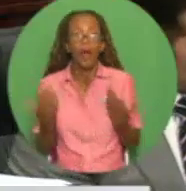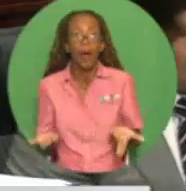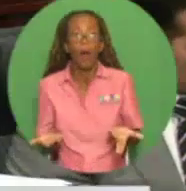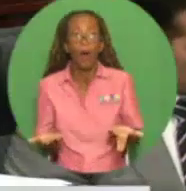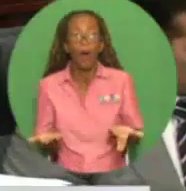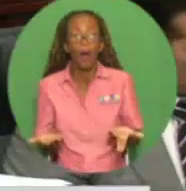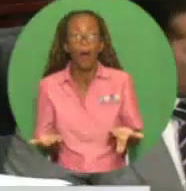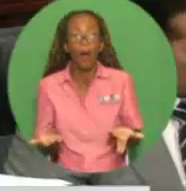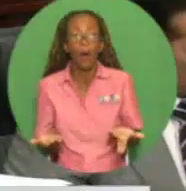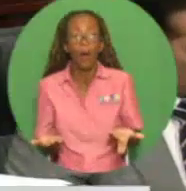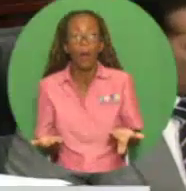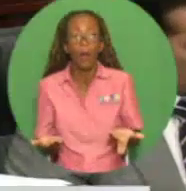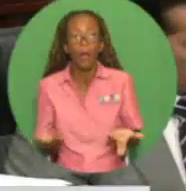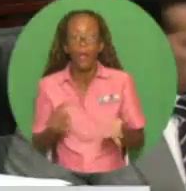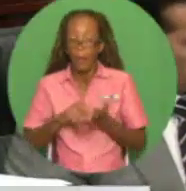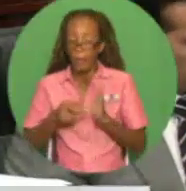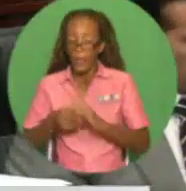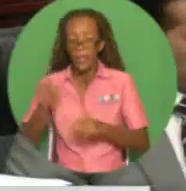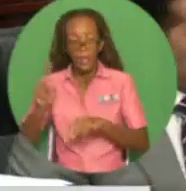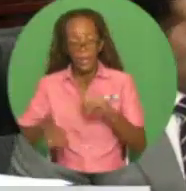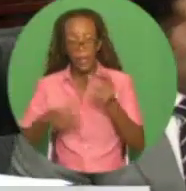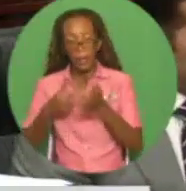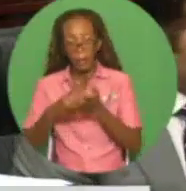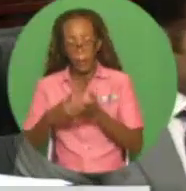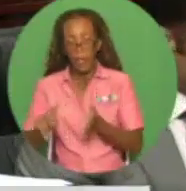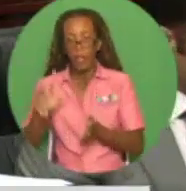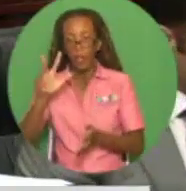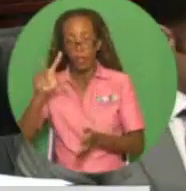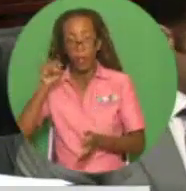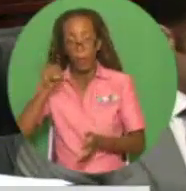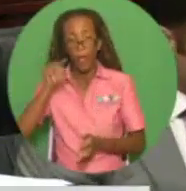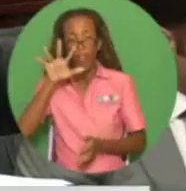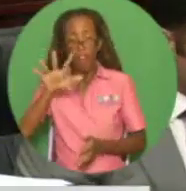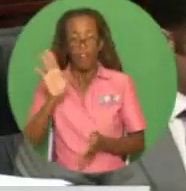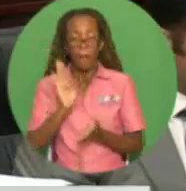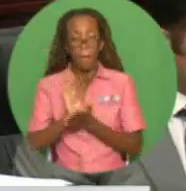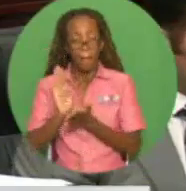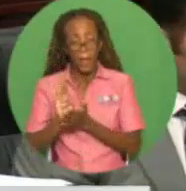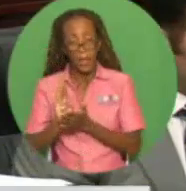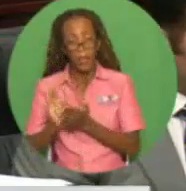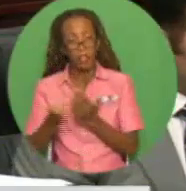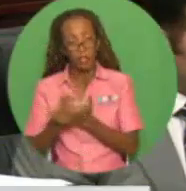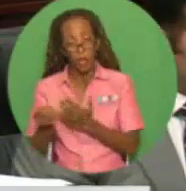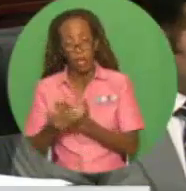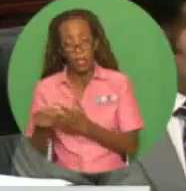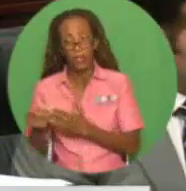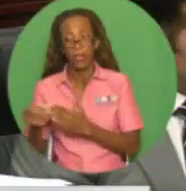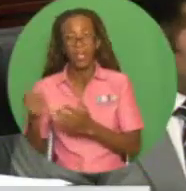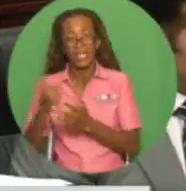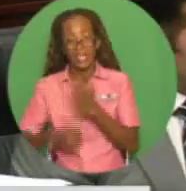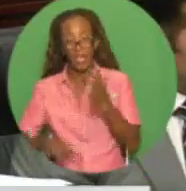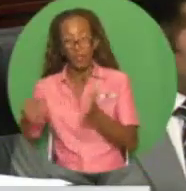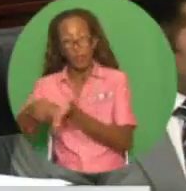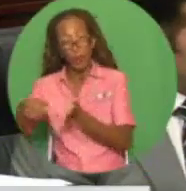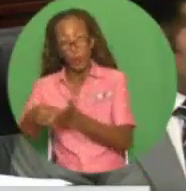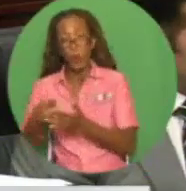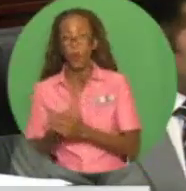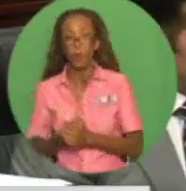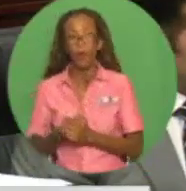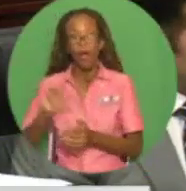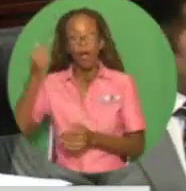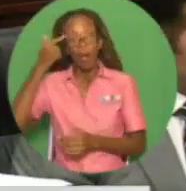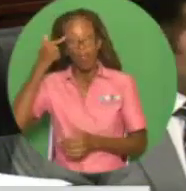-payment of $3.5 billion in taxes and royalties in breach of the law and the procuring of government